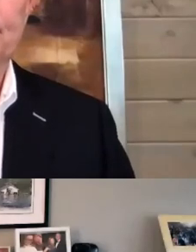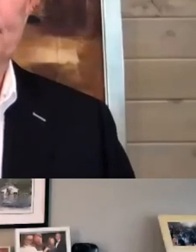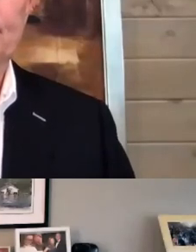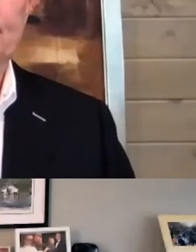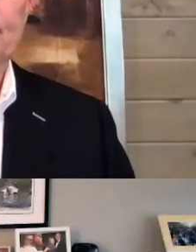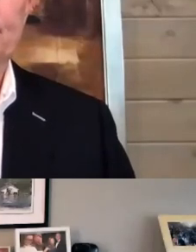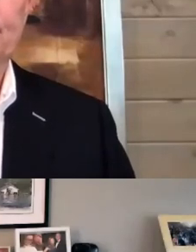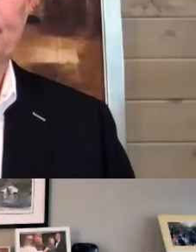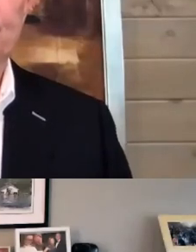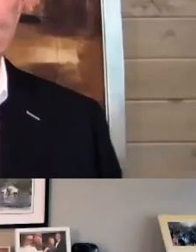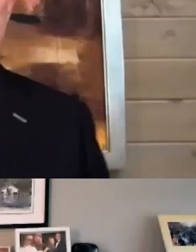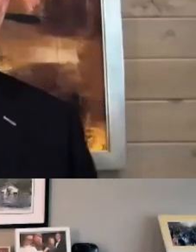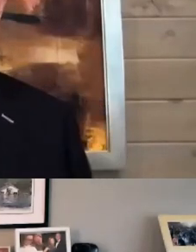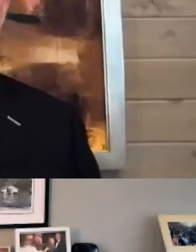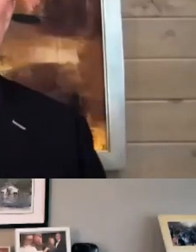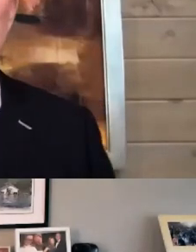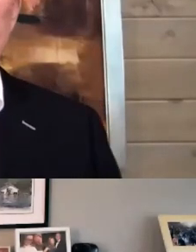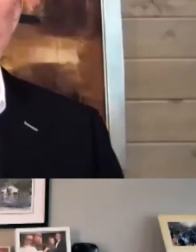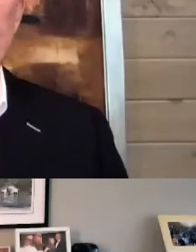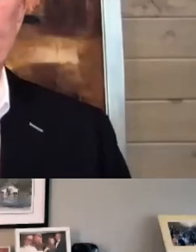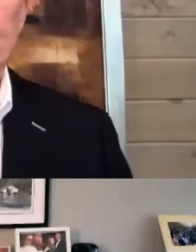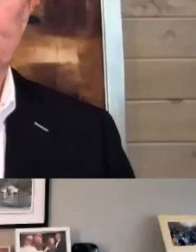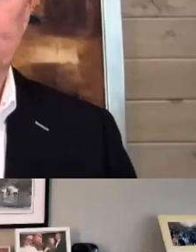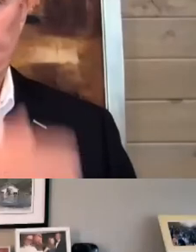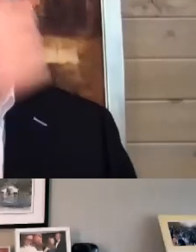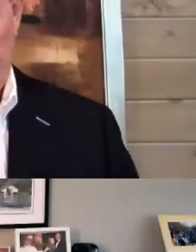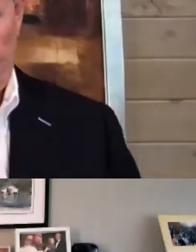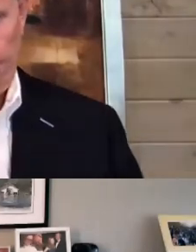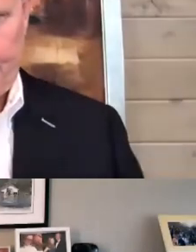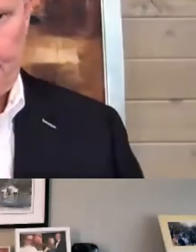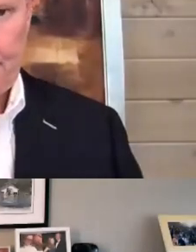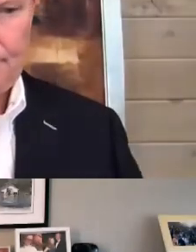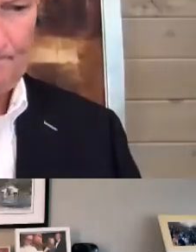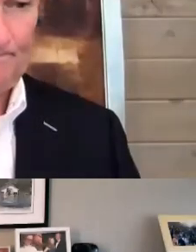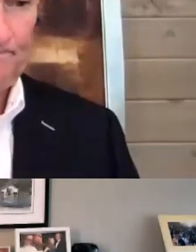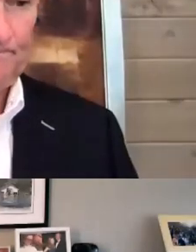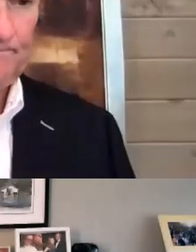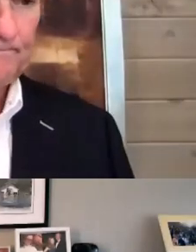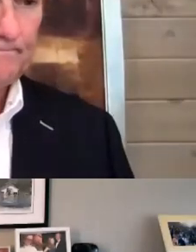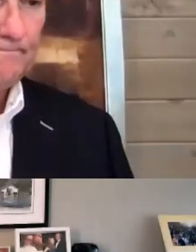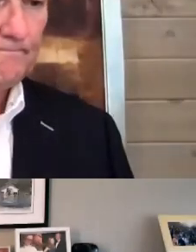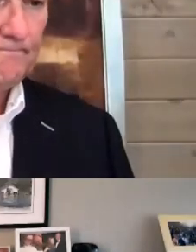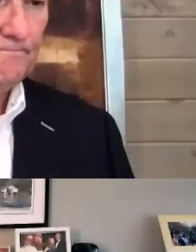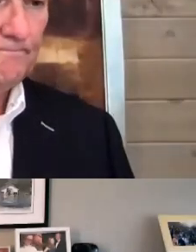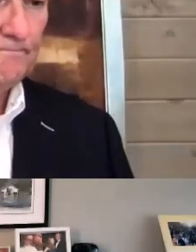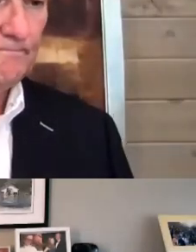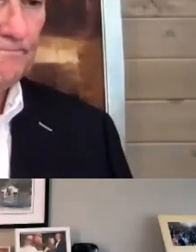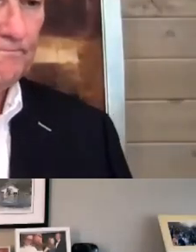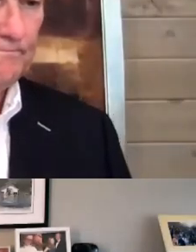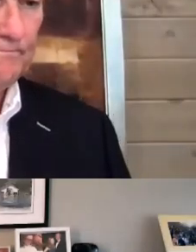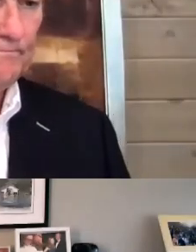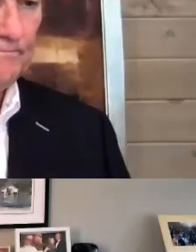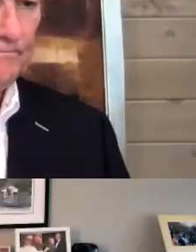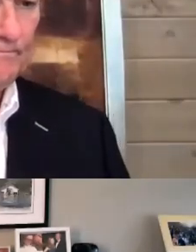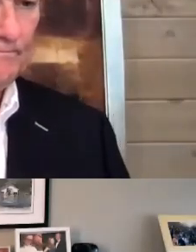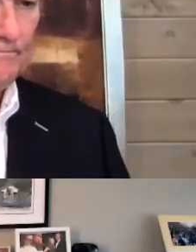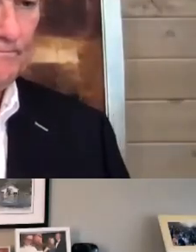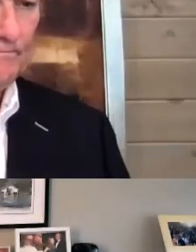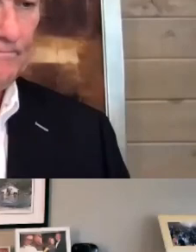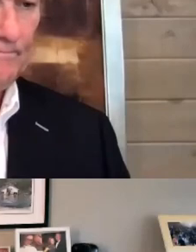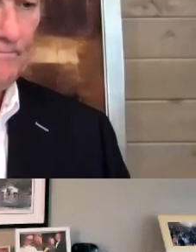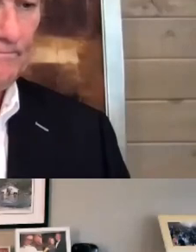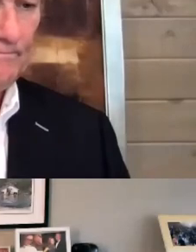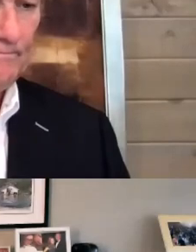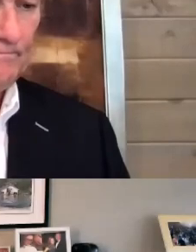Very cool. Okay, as we're about to wrap up, can do that. I'm going to give each your last 30 seconds. So what are the top two things people should think about in